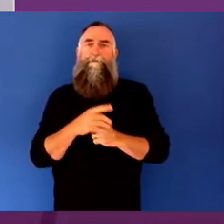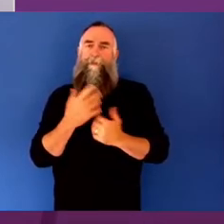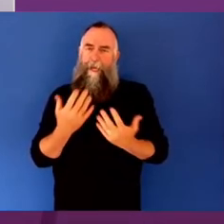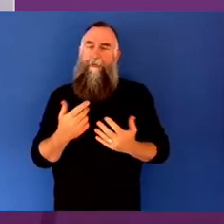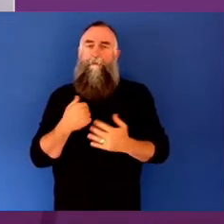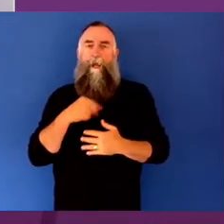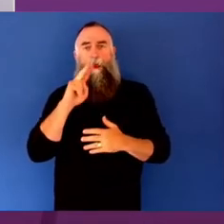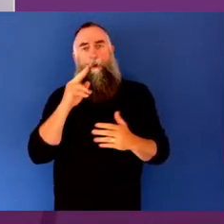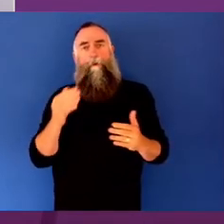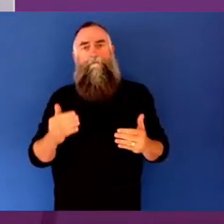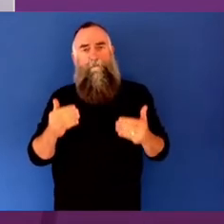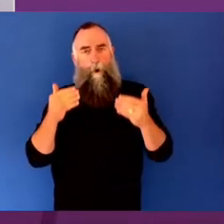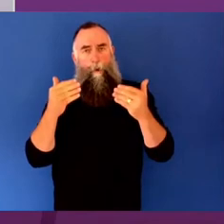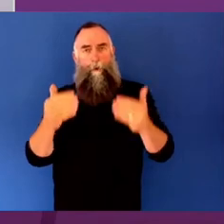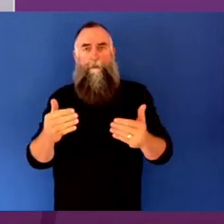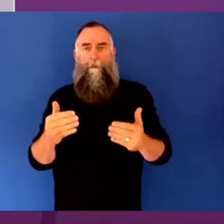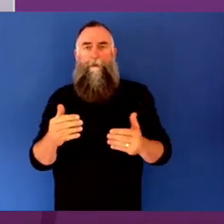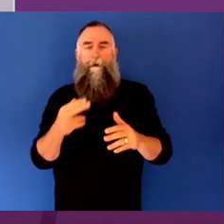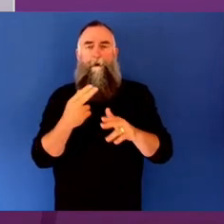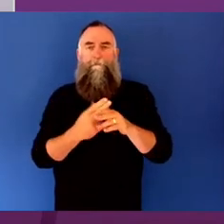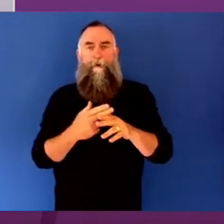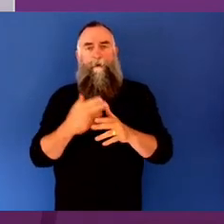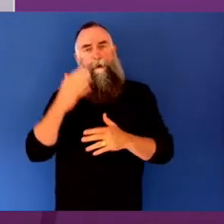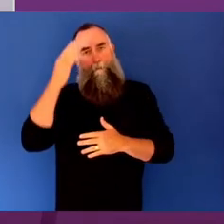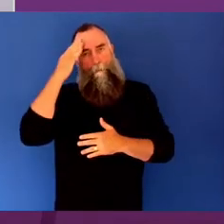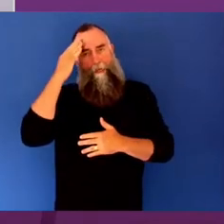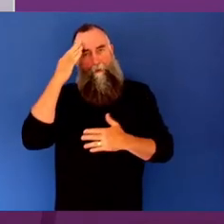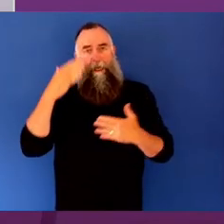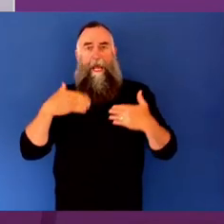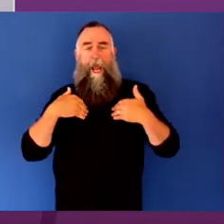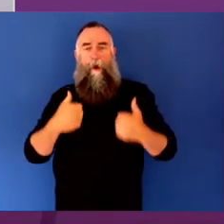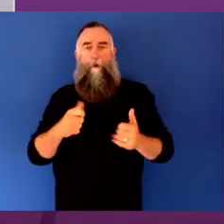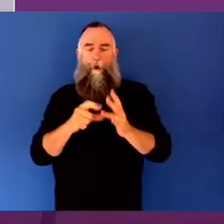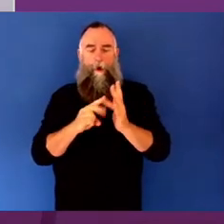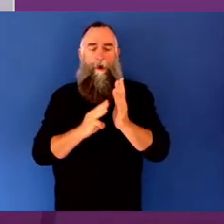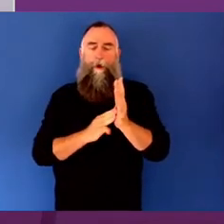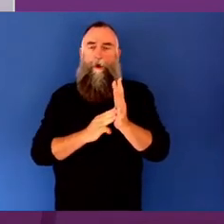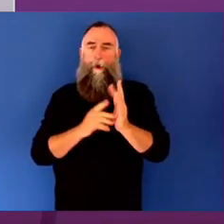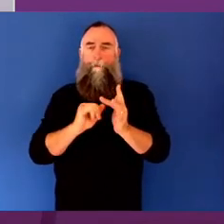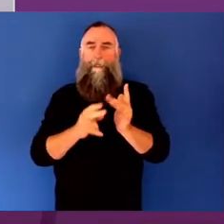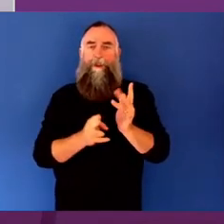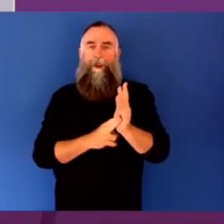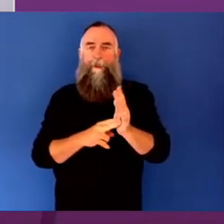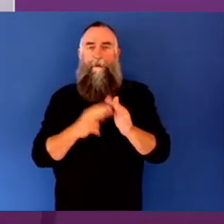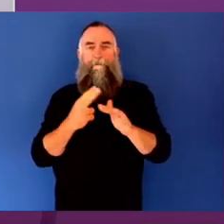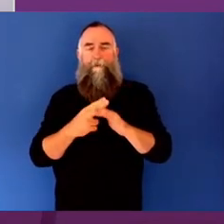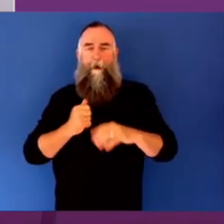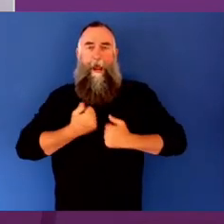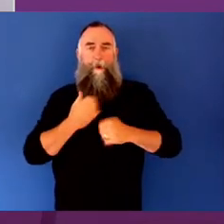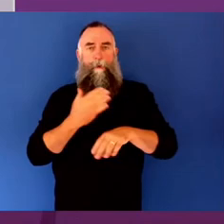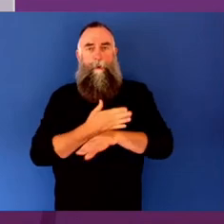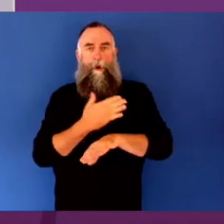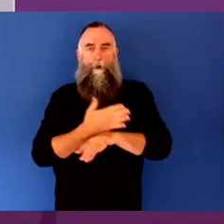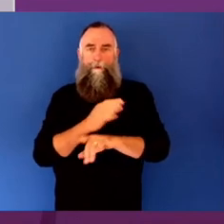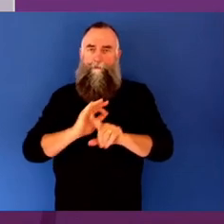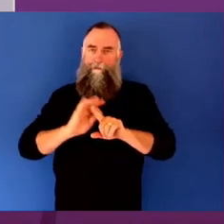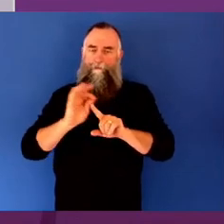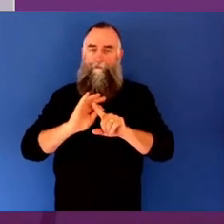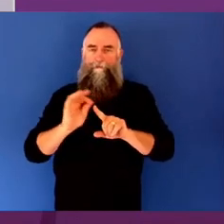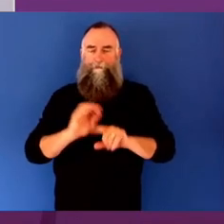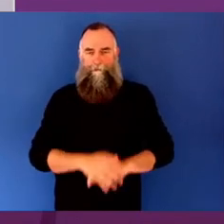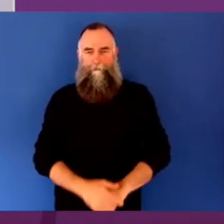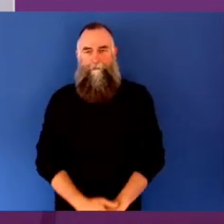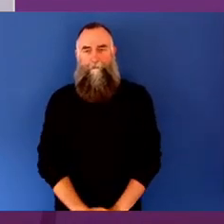to our engagement with the National Mental Health Commission as we progress our work. Now it's time to hear from our panel of